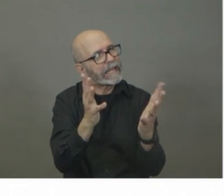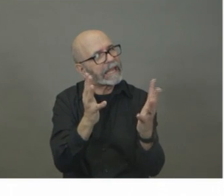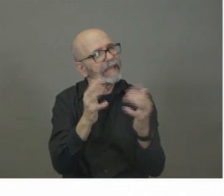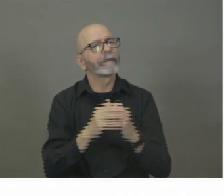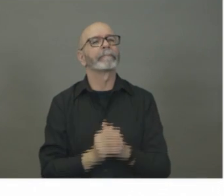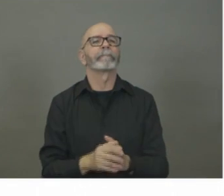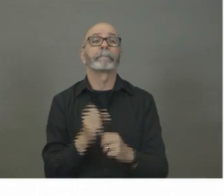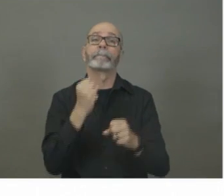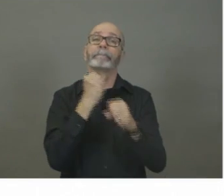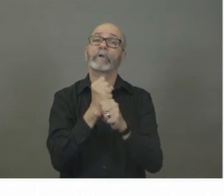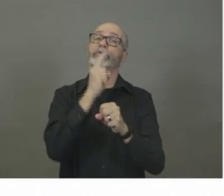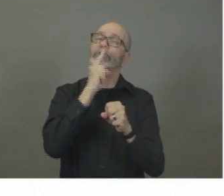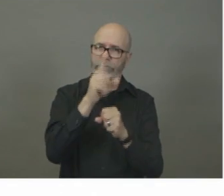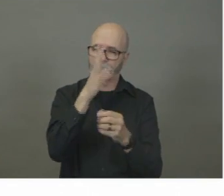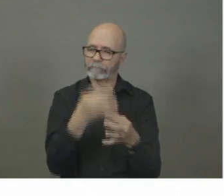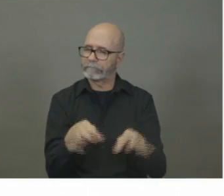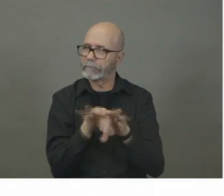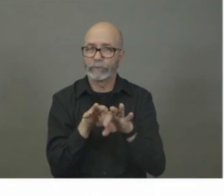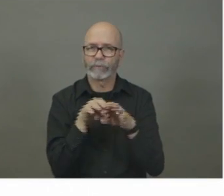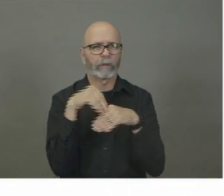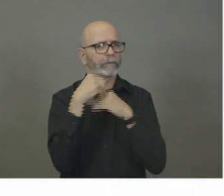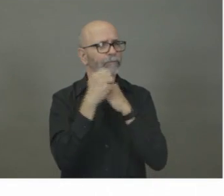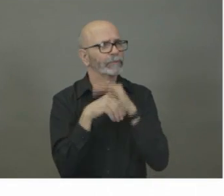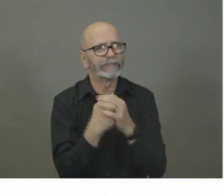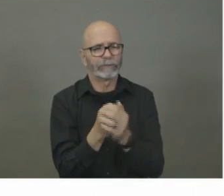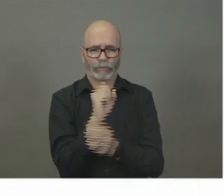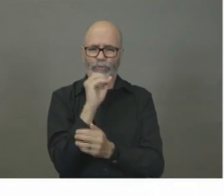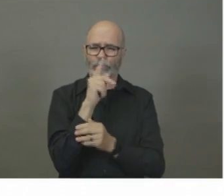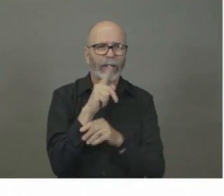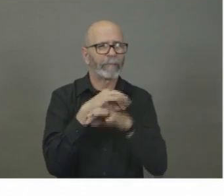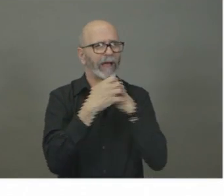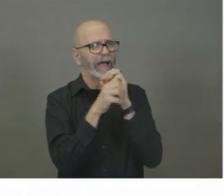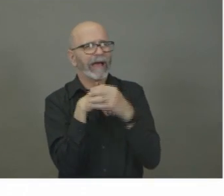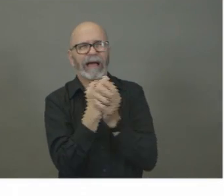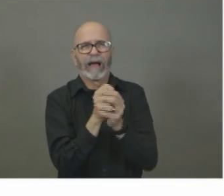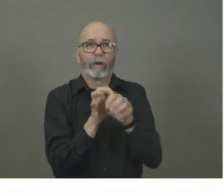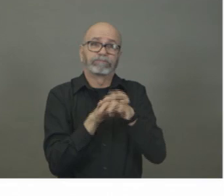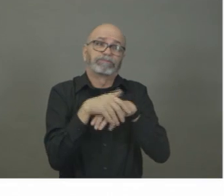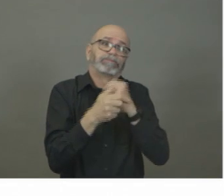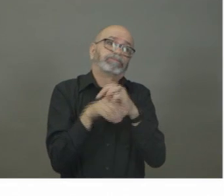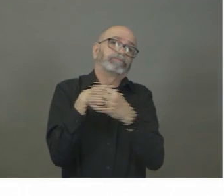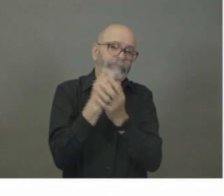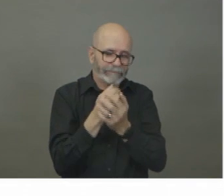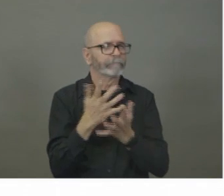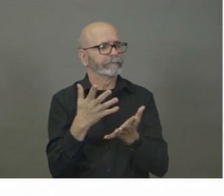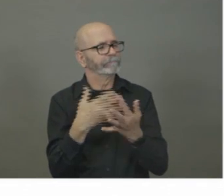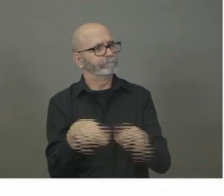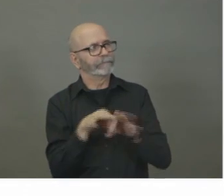monitor how we are feeling and follow the screening protocols that are available at 8-1-1.